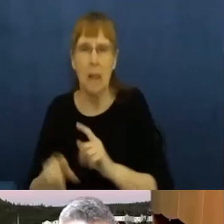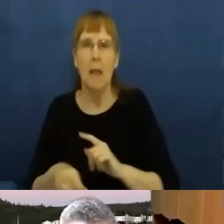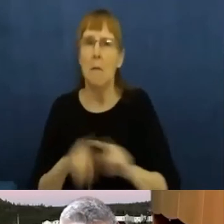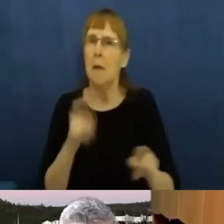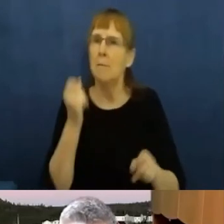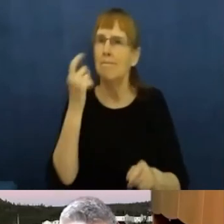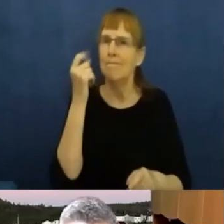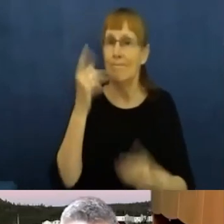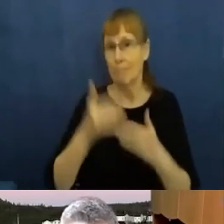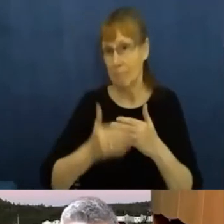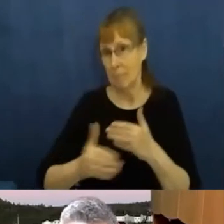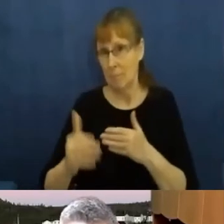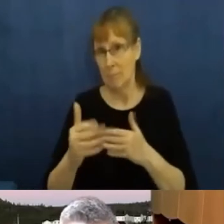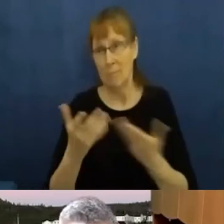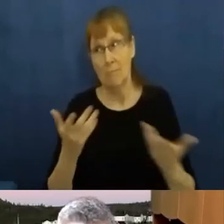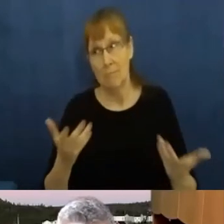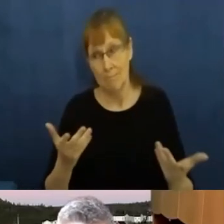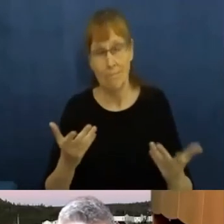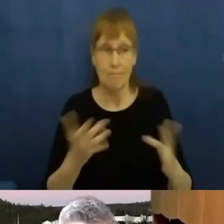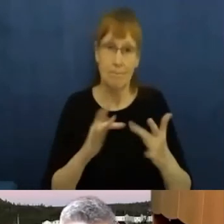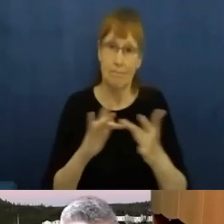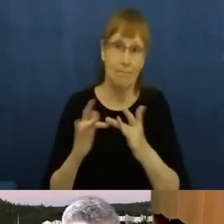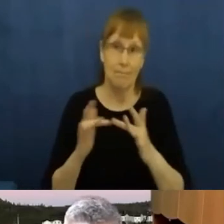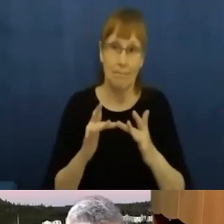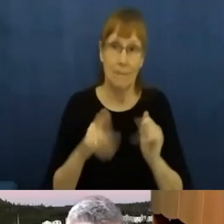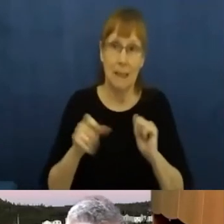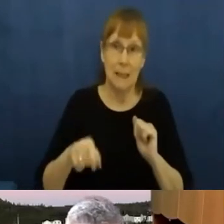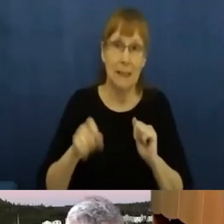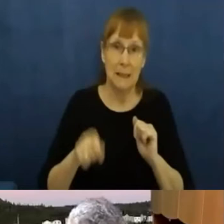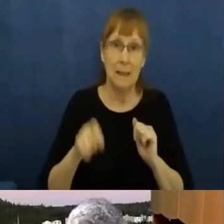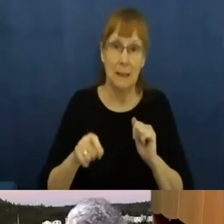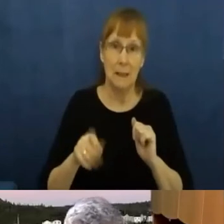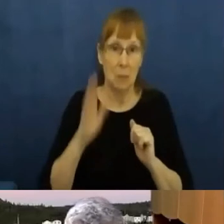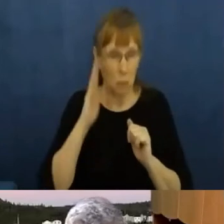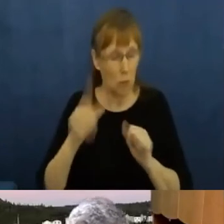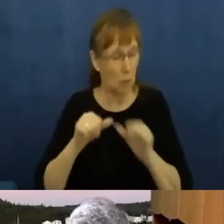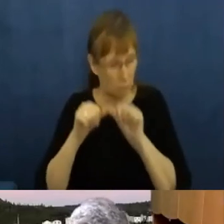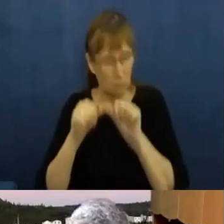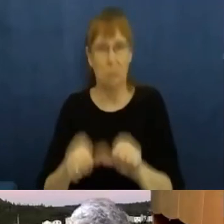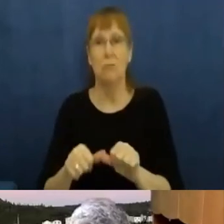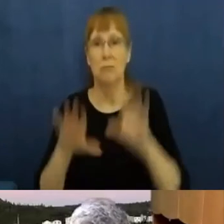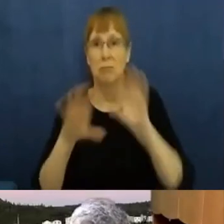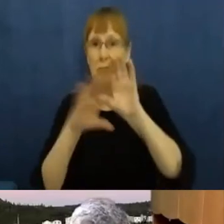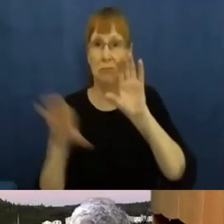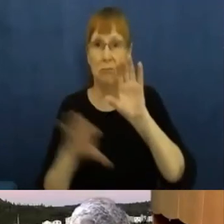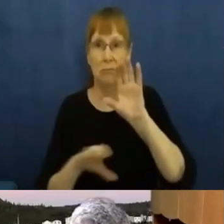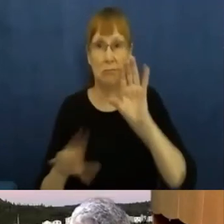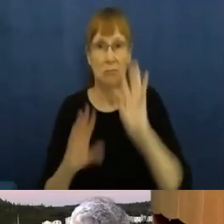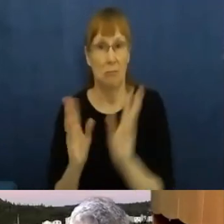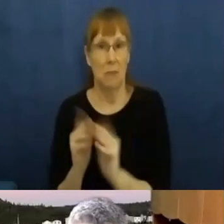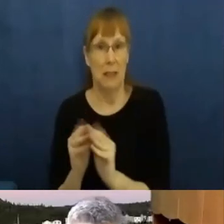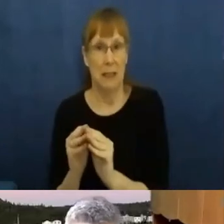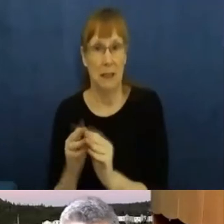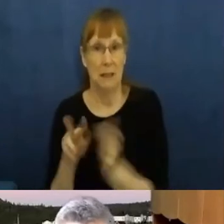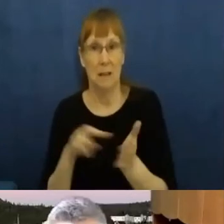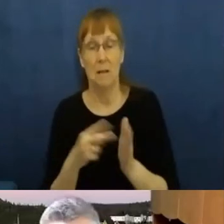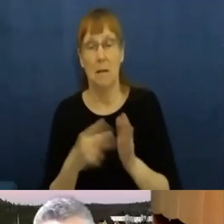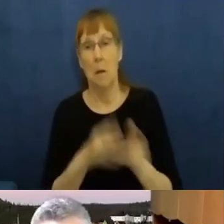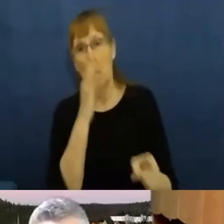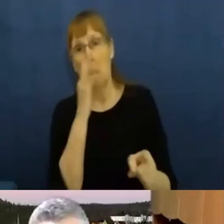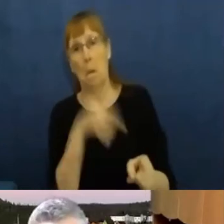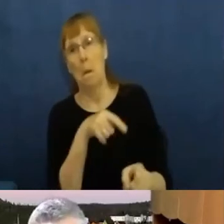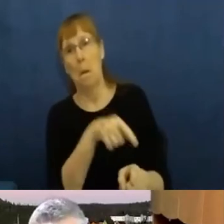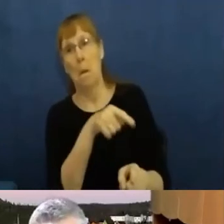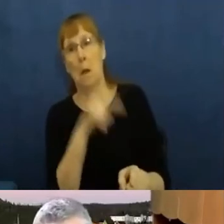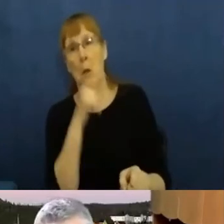is how we're going to be communicating. We need to make sure that rural communities, certainly Indigenous remote communities are not left behind because